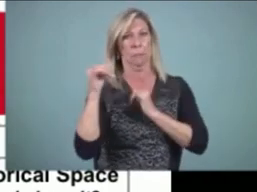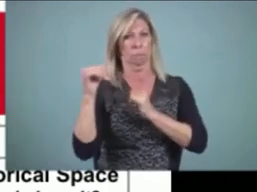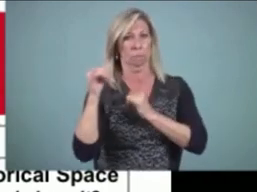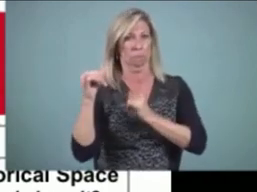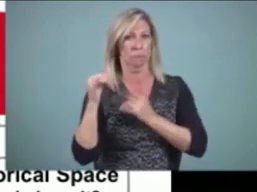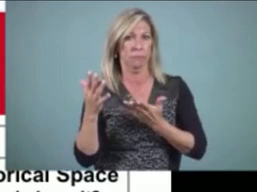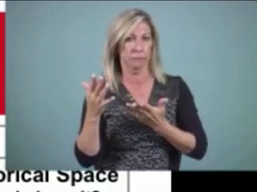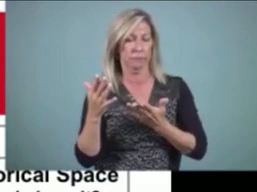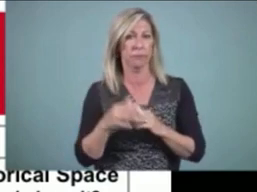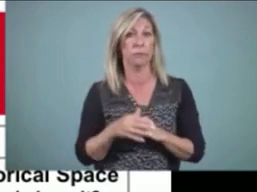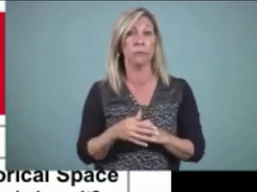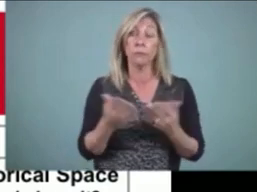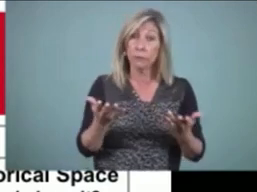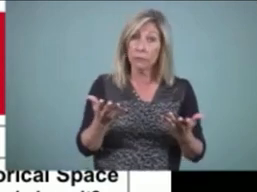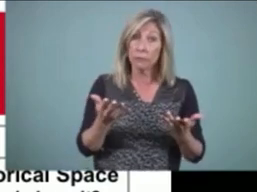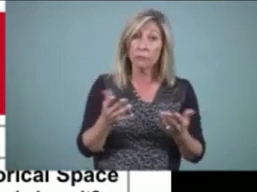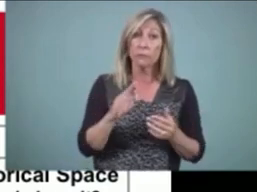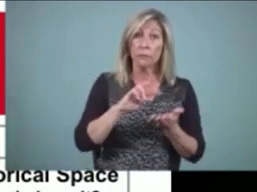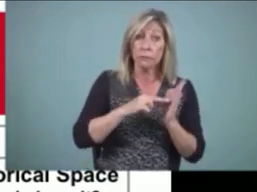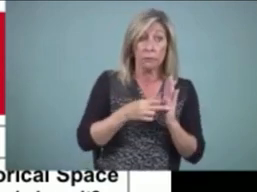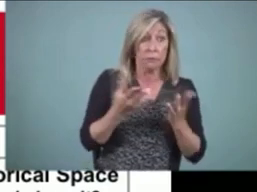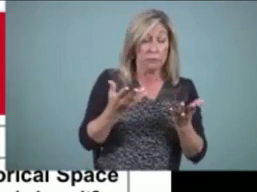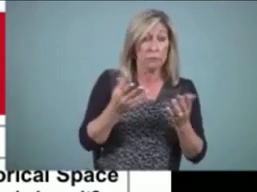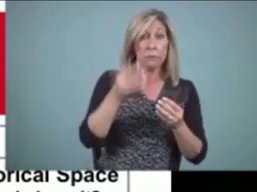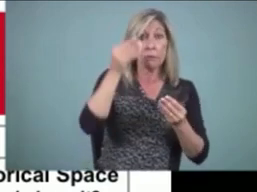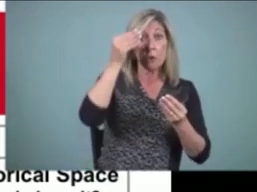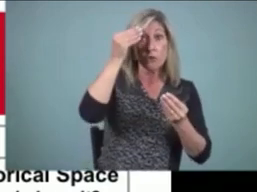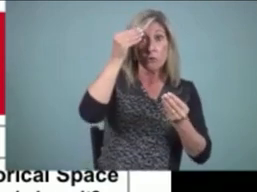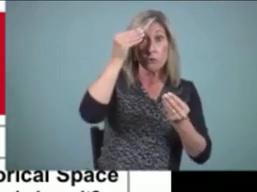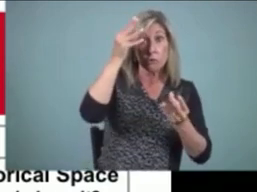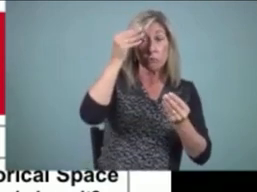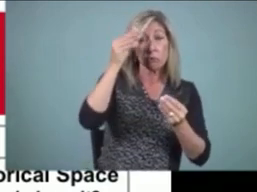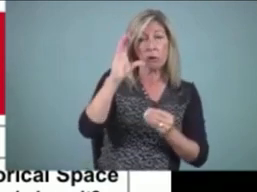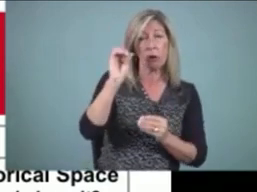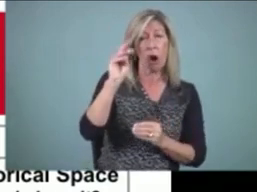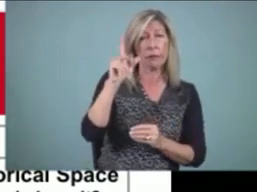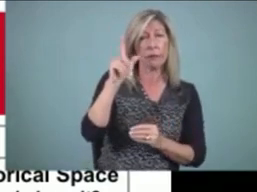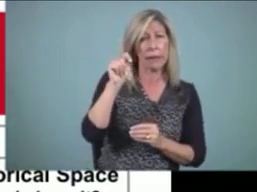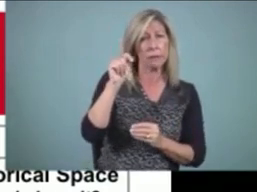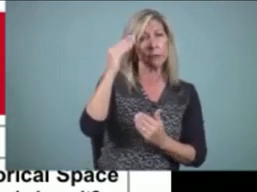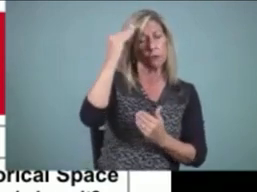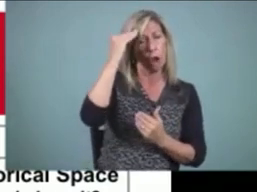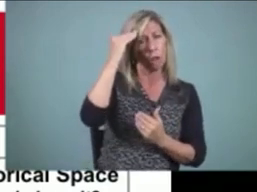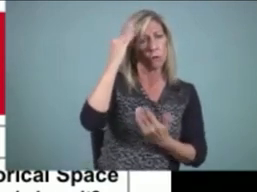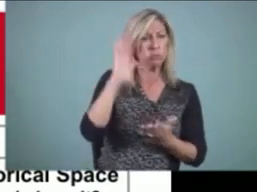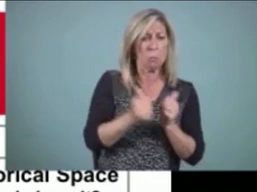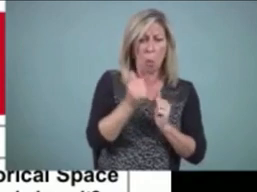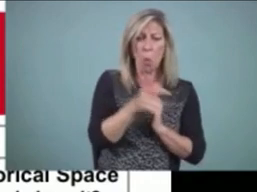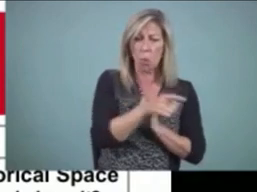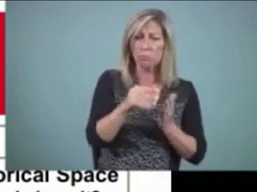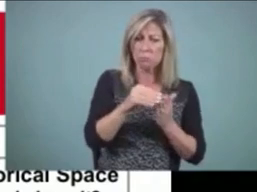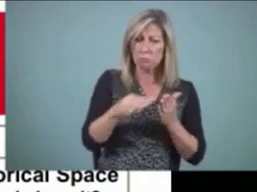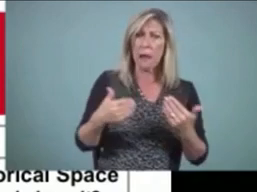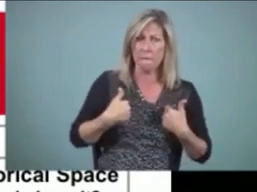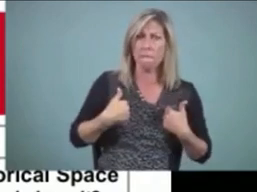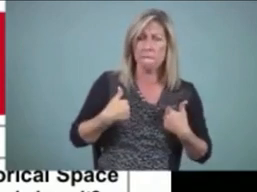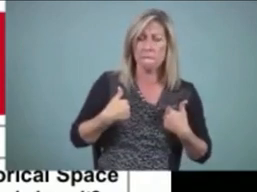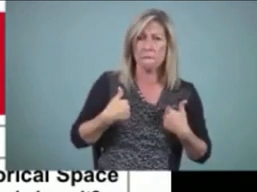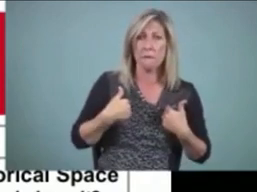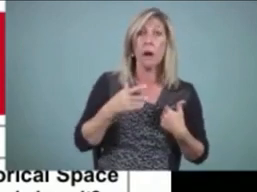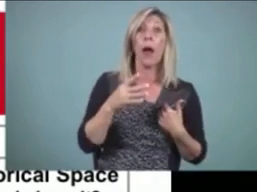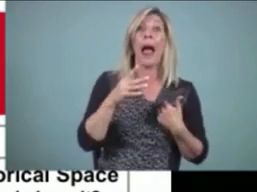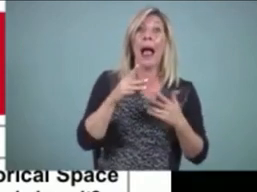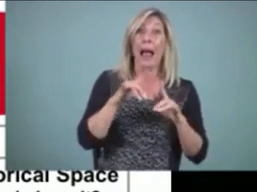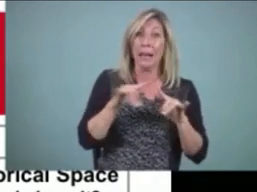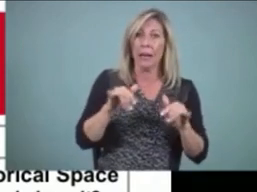not just to have content knowledge, which often our students have, but it also requires you to be able to organize that